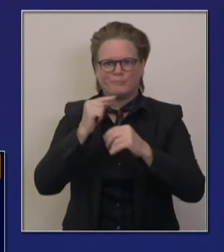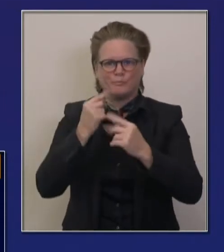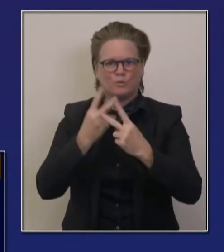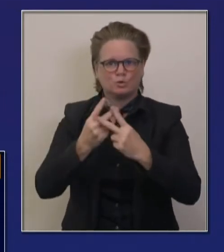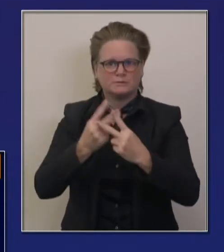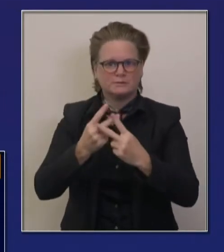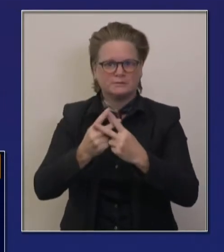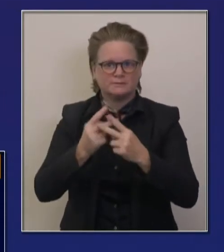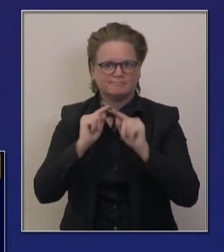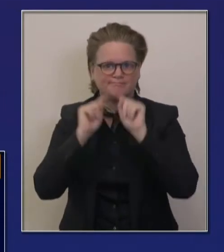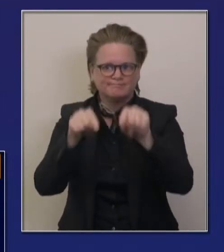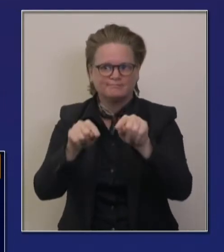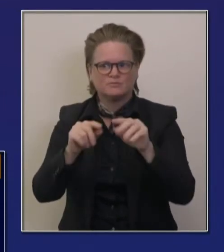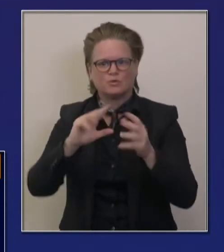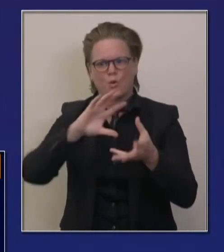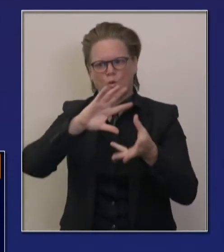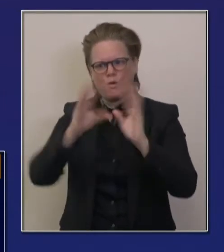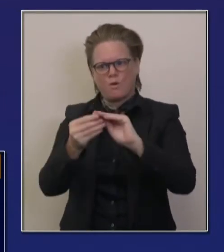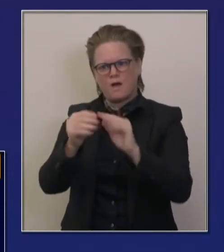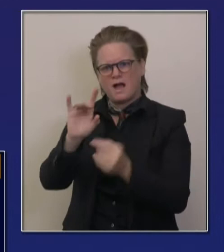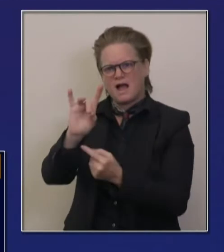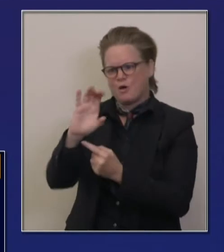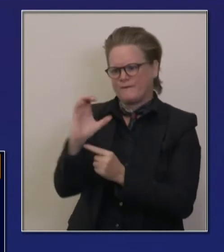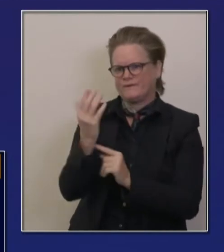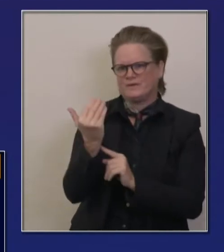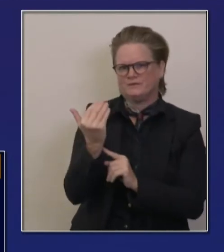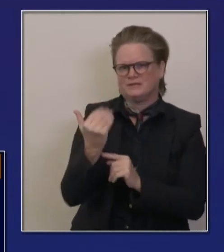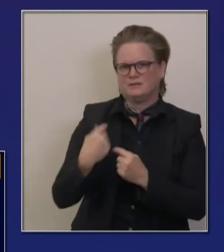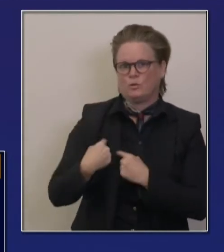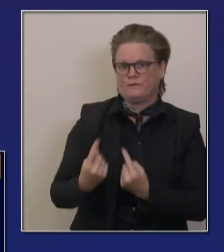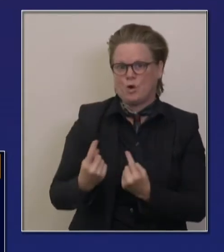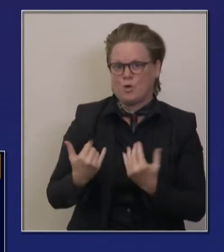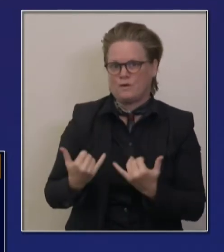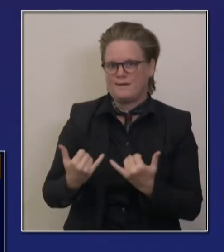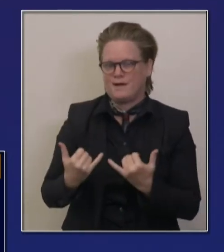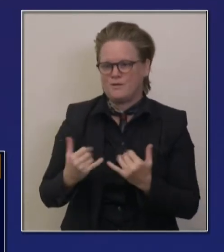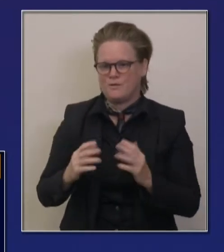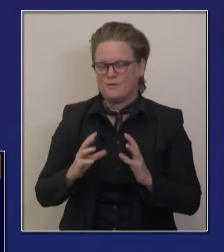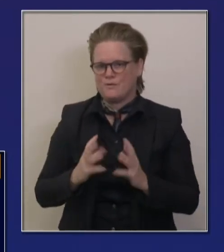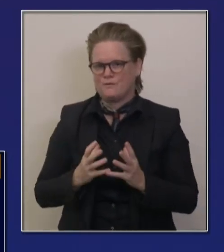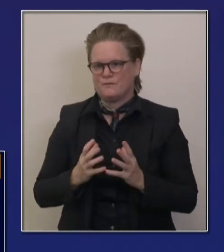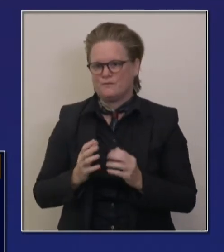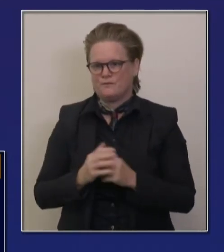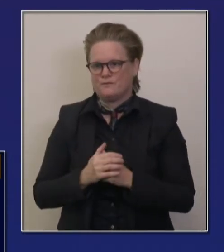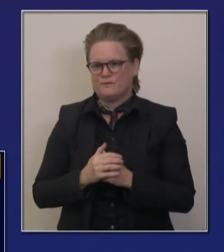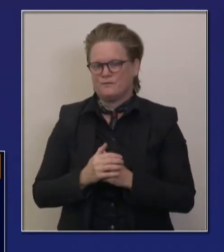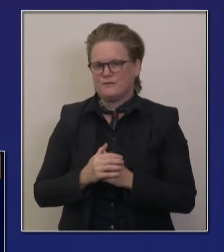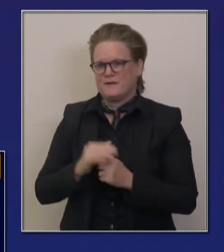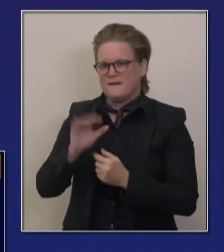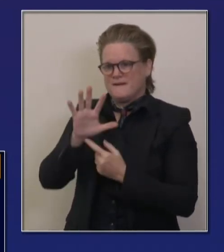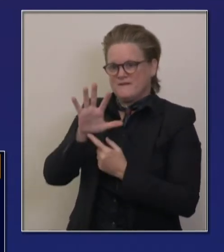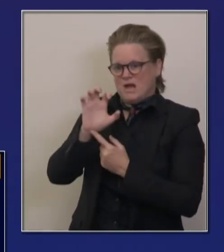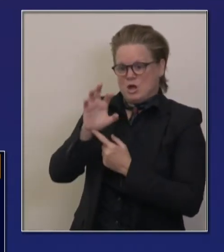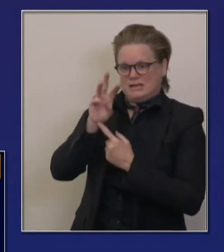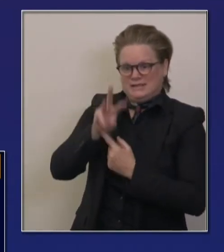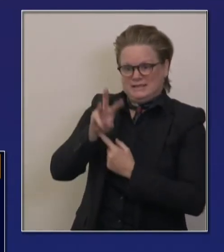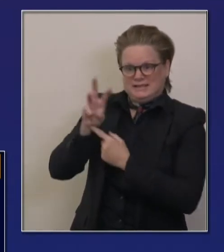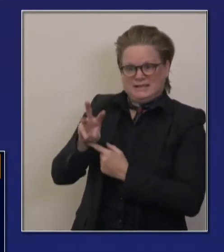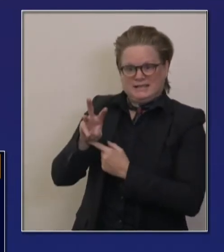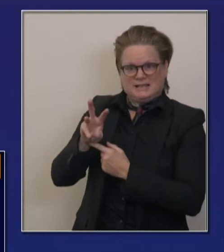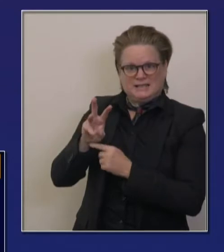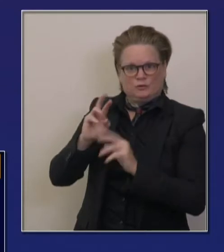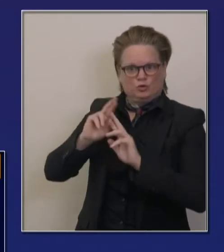as I said, 566 are expected to be here and available, uh, by the 14th. So within literally a week,